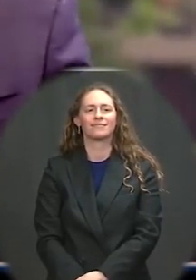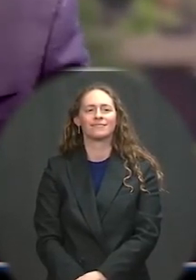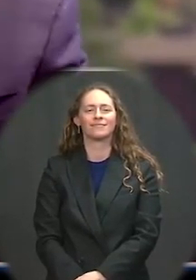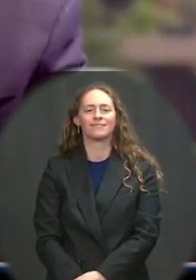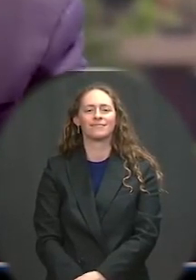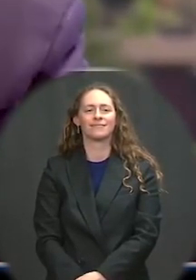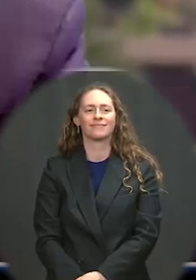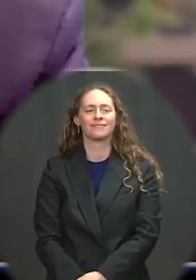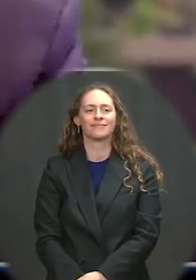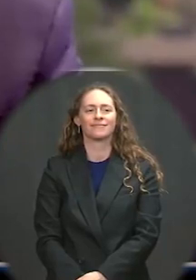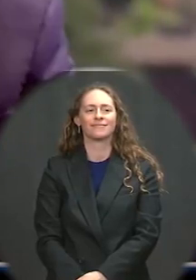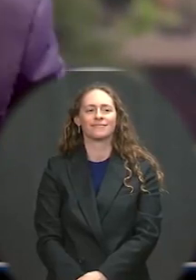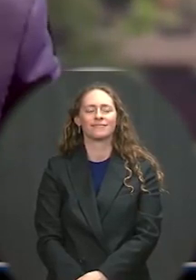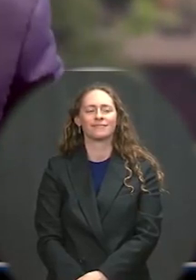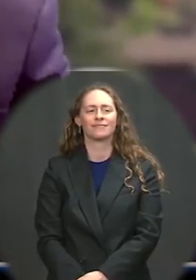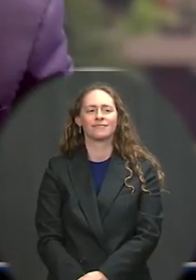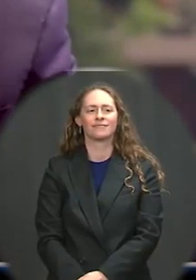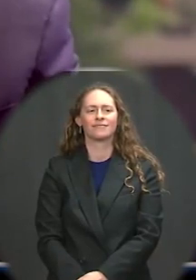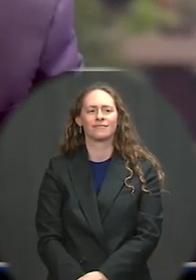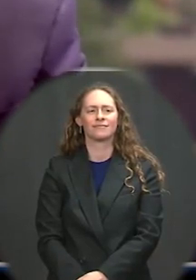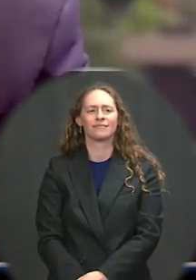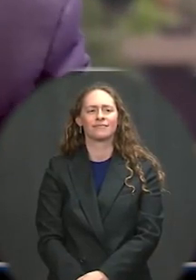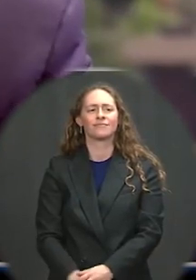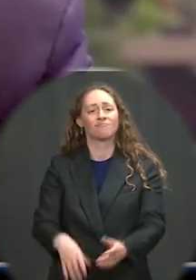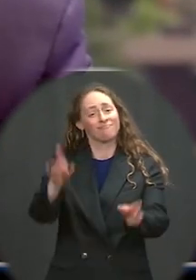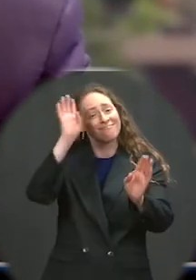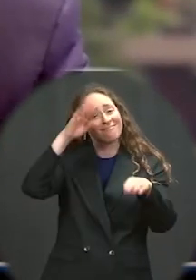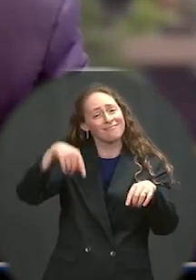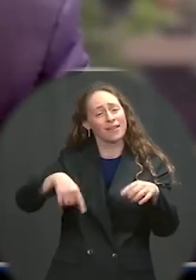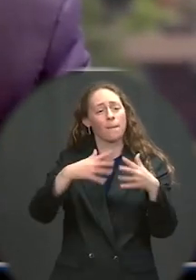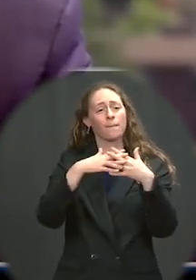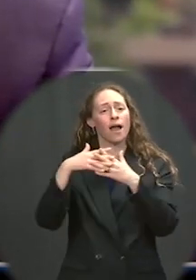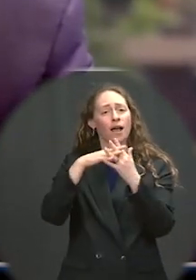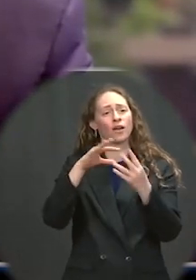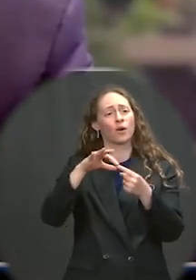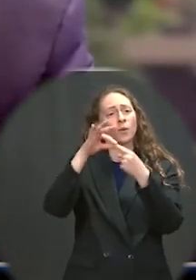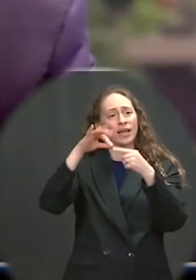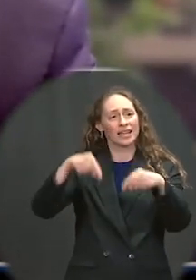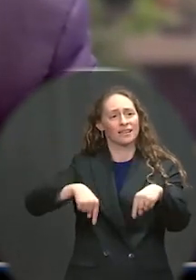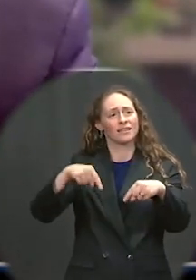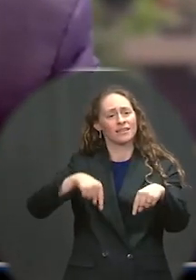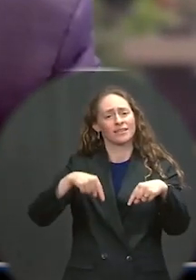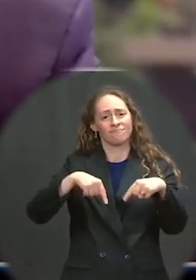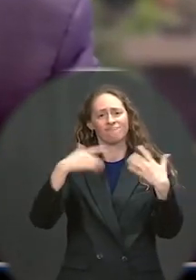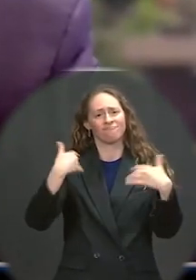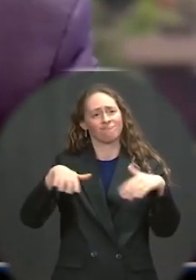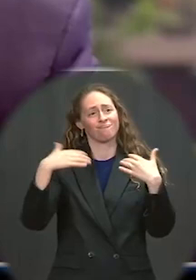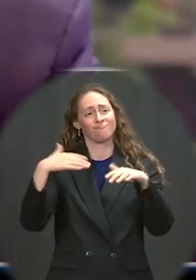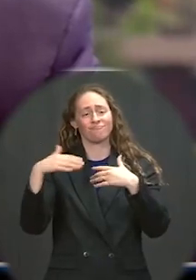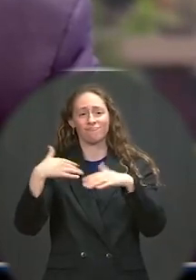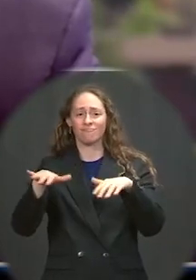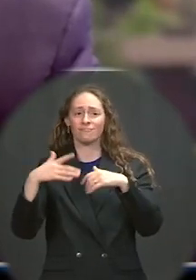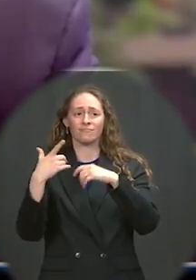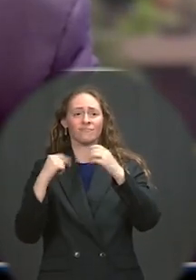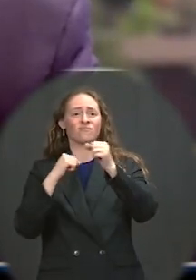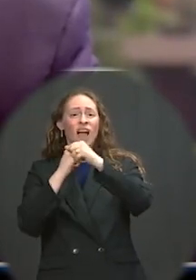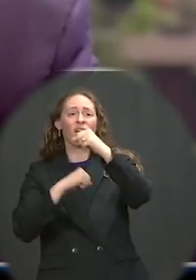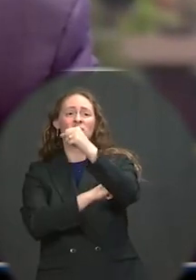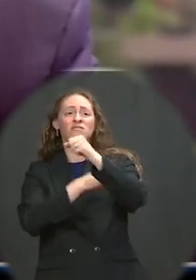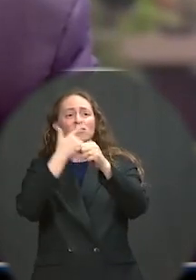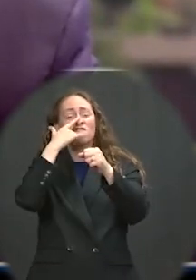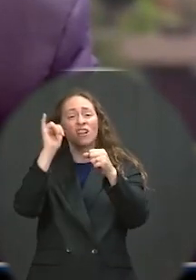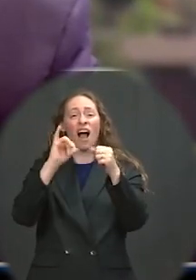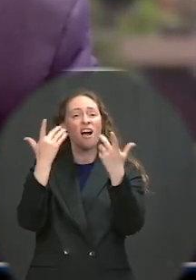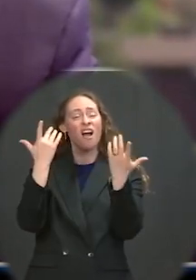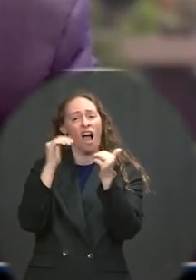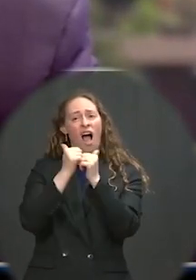You know, America is unique. America is the only country in the world that's founded on an idea. You can